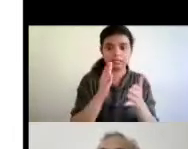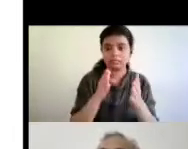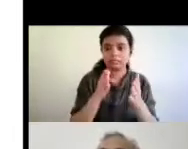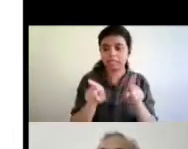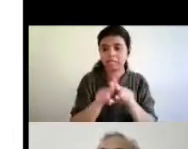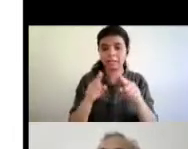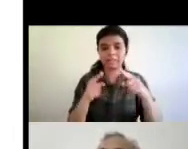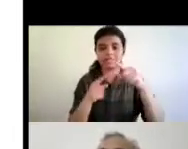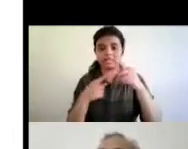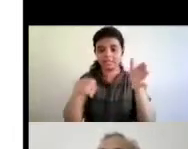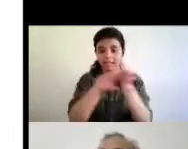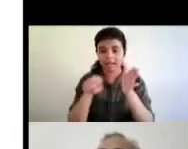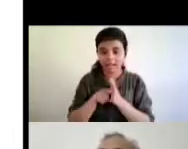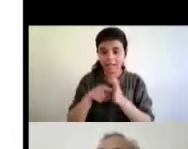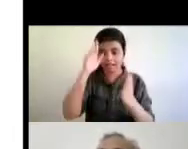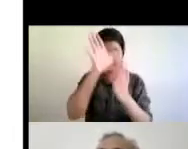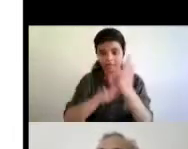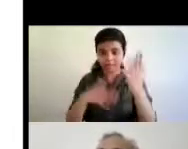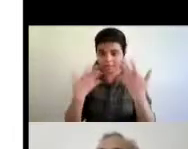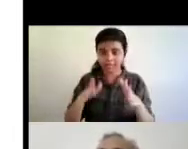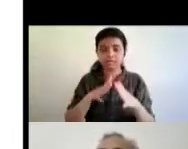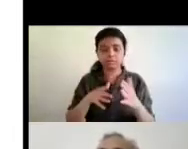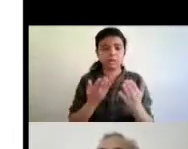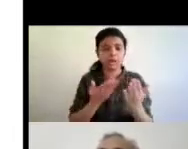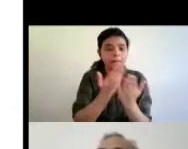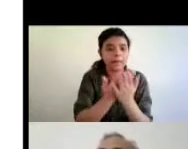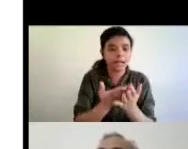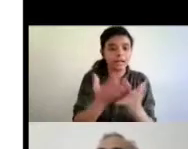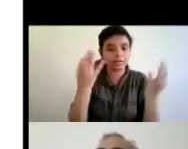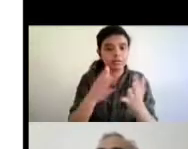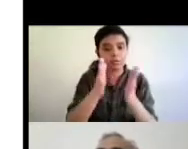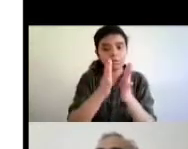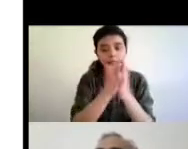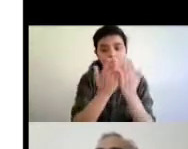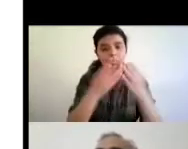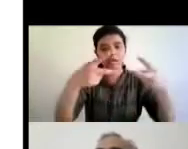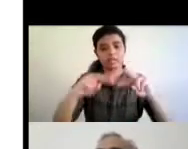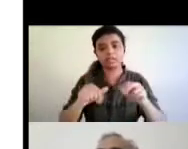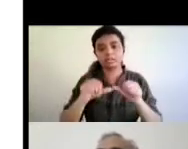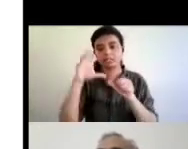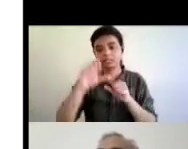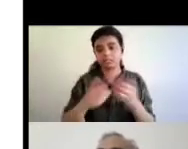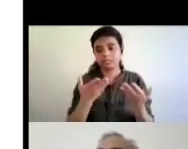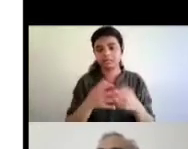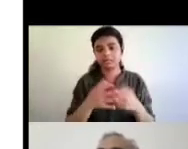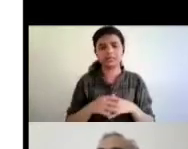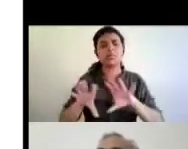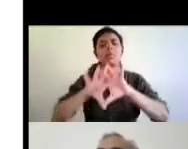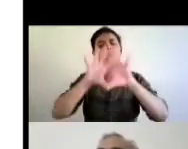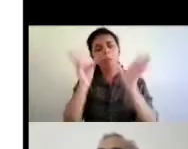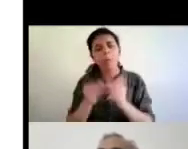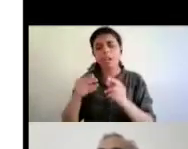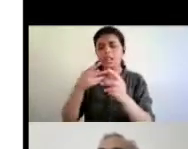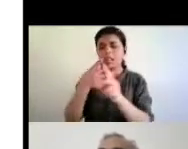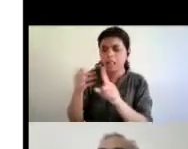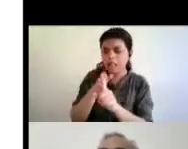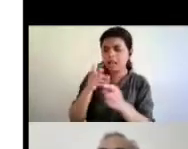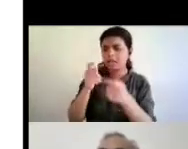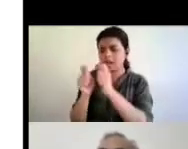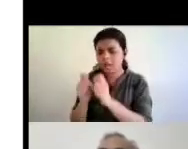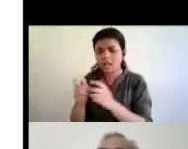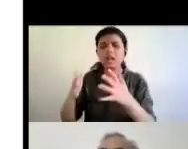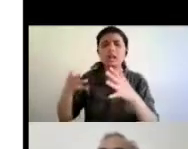treaty uh while this whole negotiation was going on even the blindness